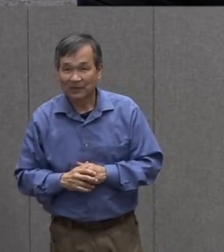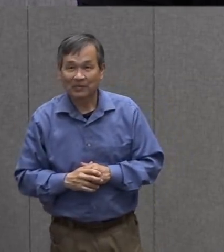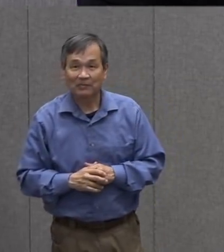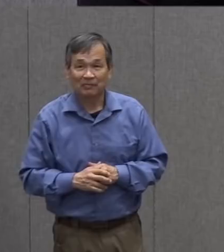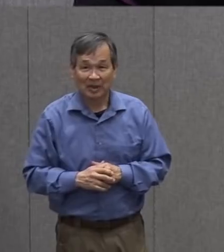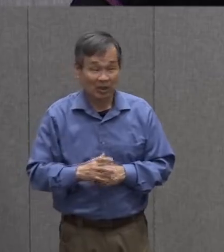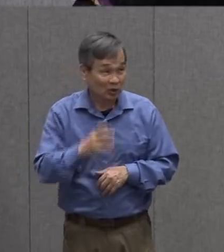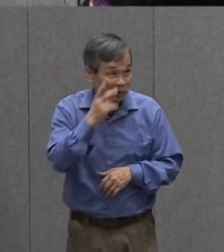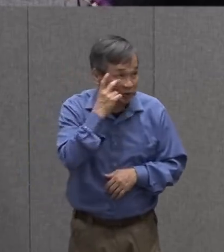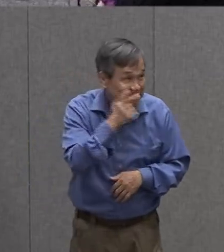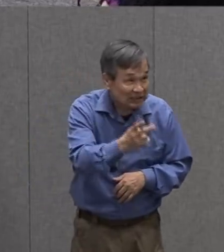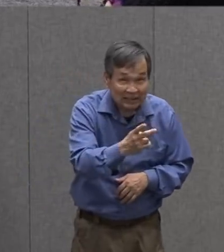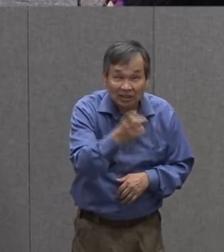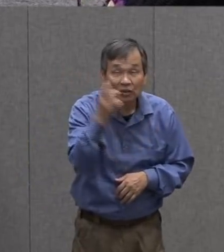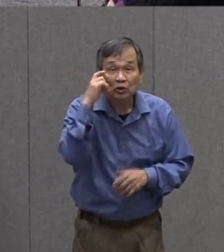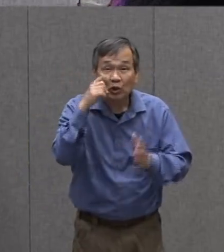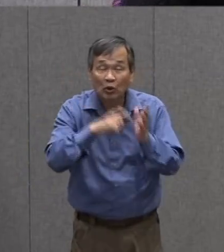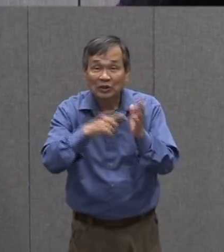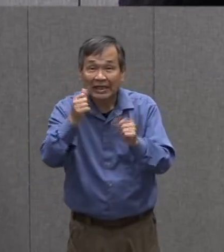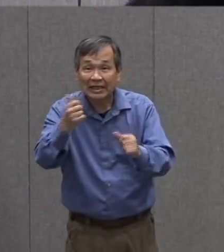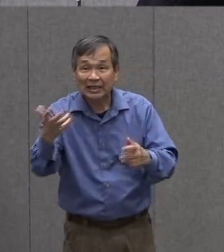Do you see anybody hiding?